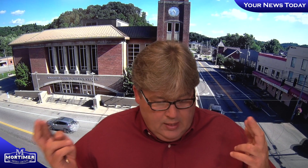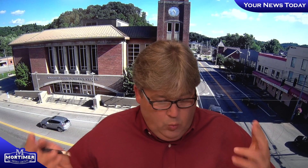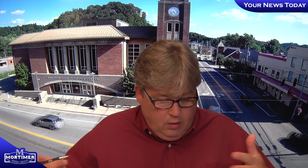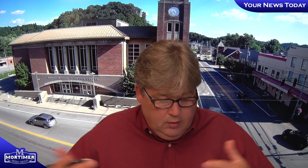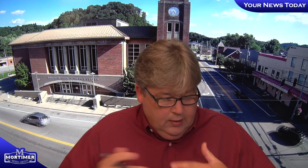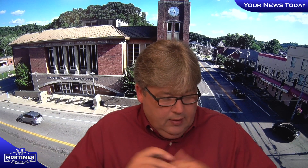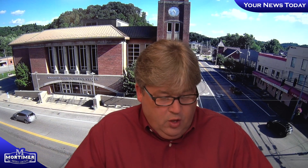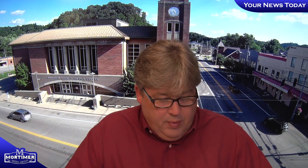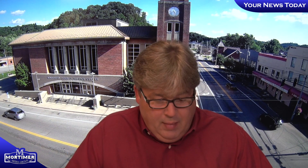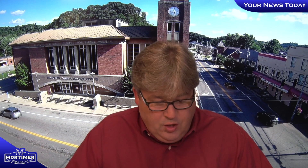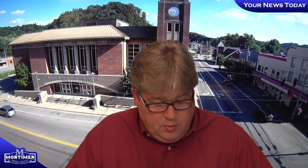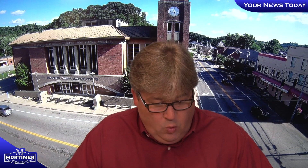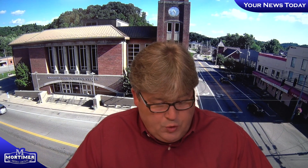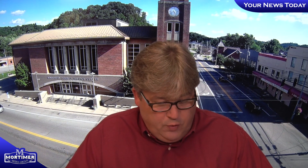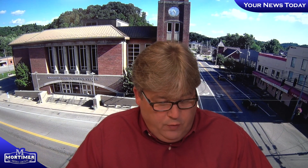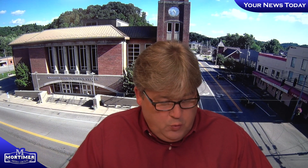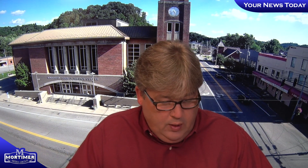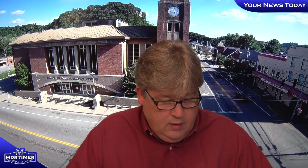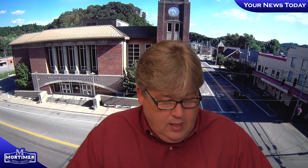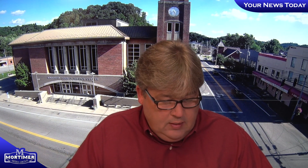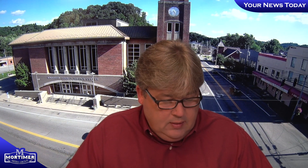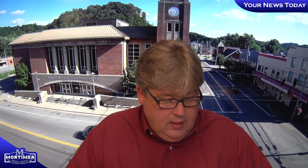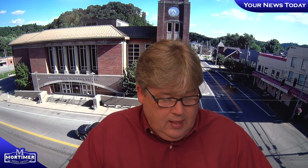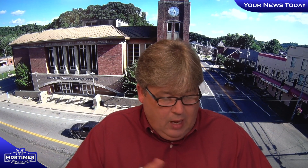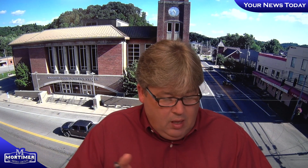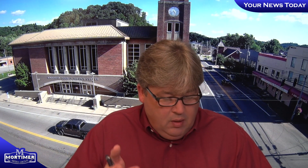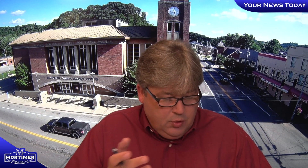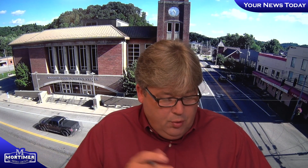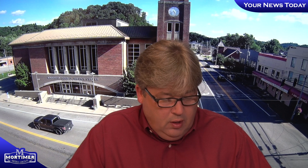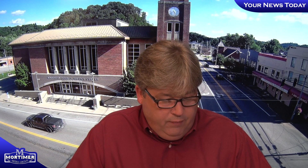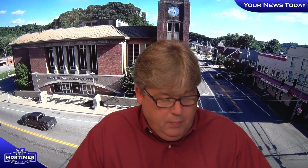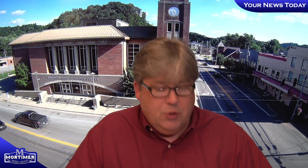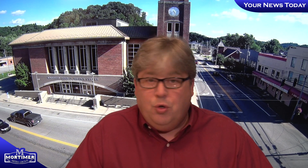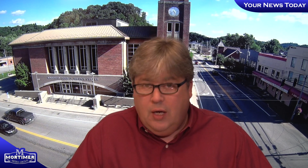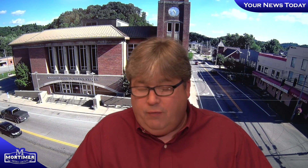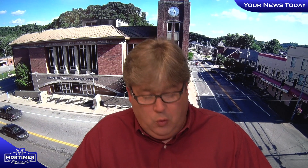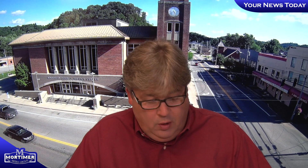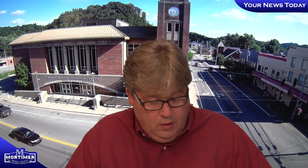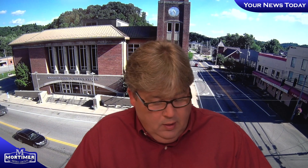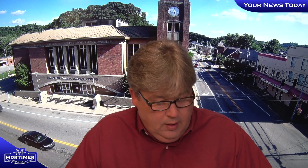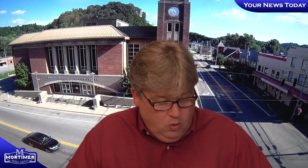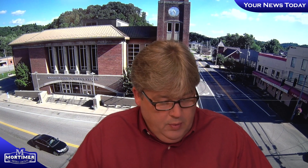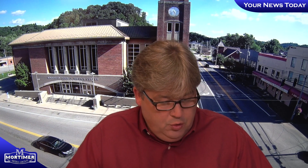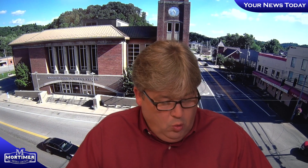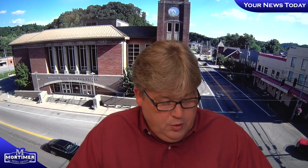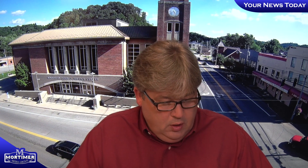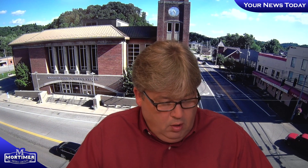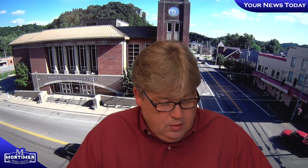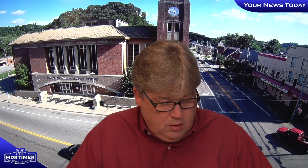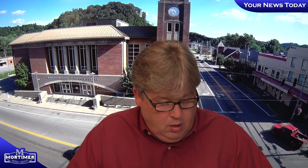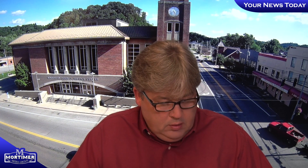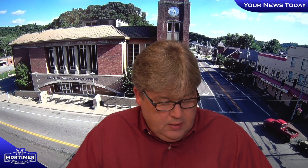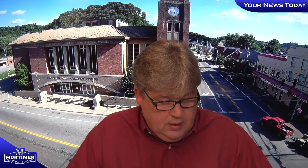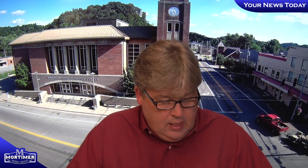toes as well. Uh, other big matchups, of course, for the first week in the sec, Alabama, Missouri, Missouri, Florida at Ole Miss, Georgia